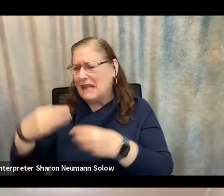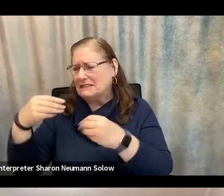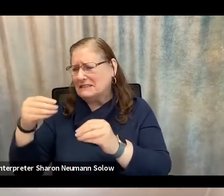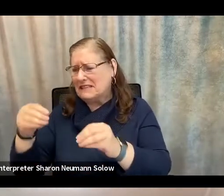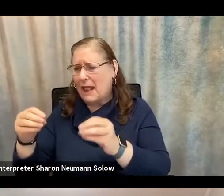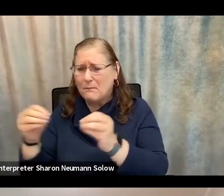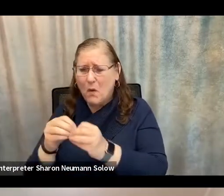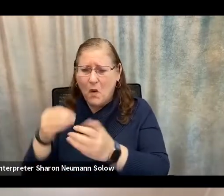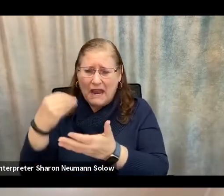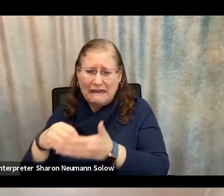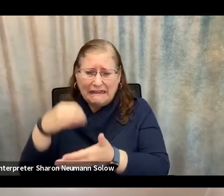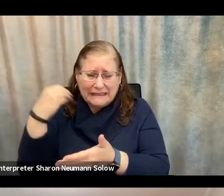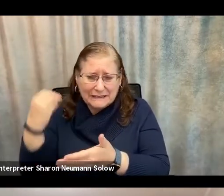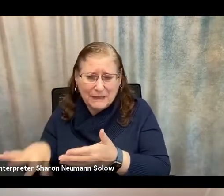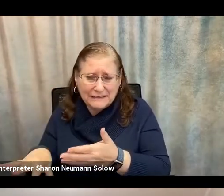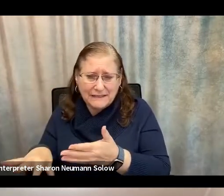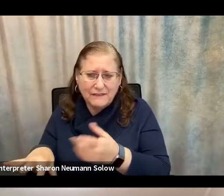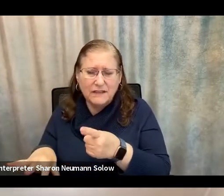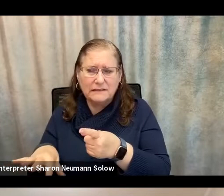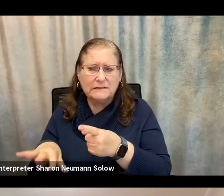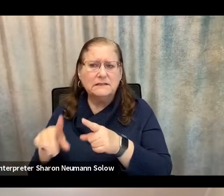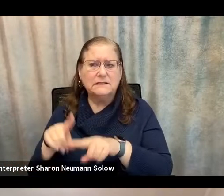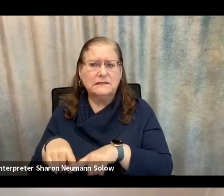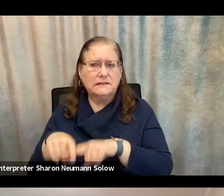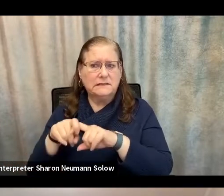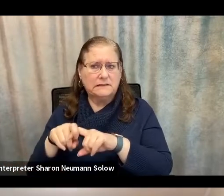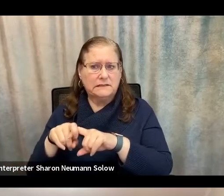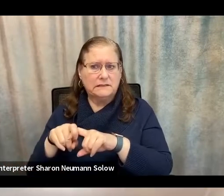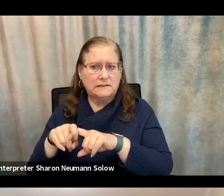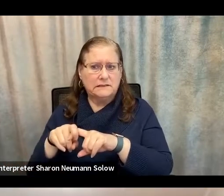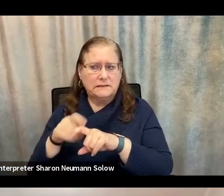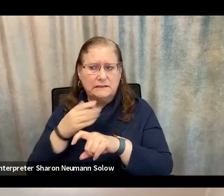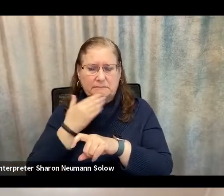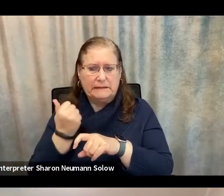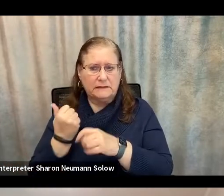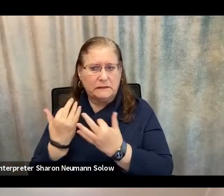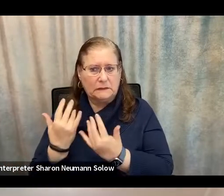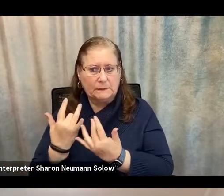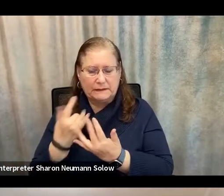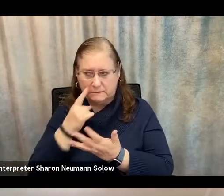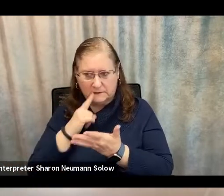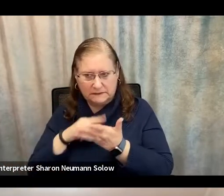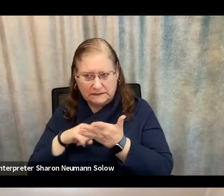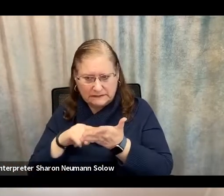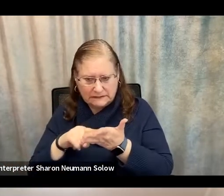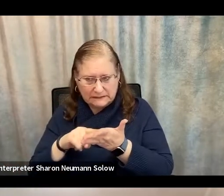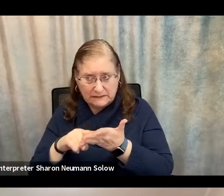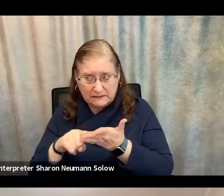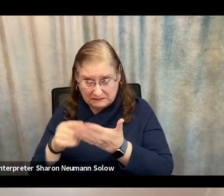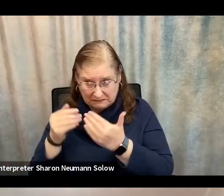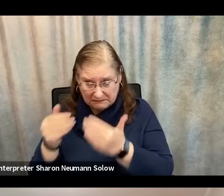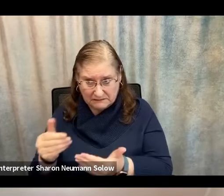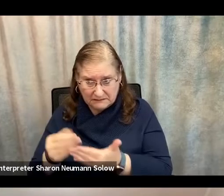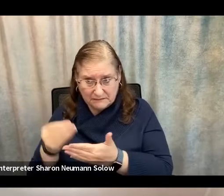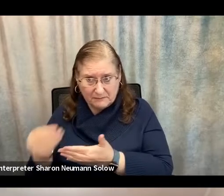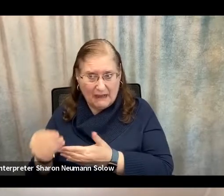higher price, you may want to take a beat, take a breath, and do a little more research before you commit to it. Because there